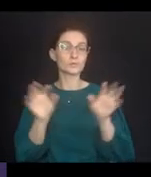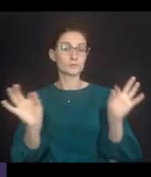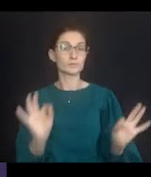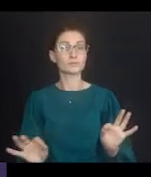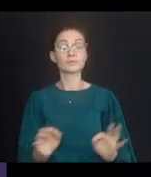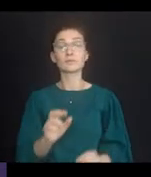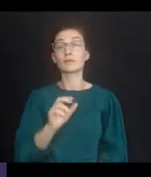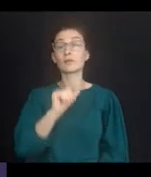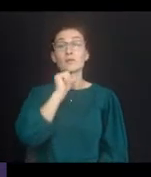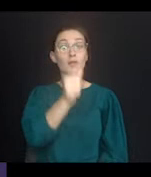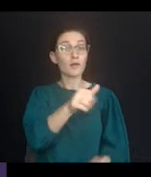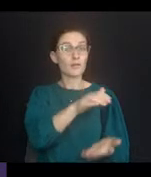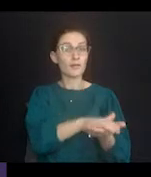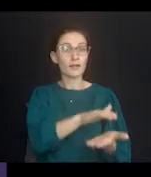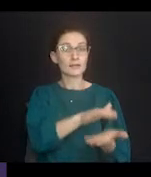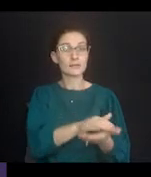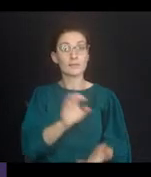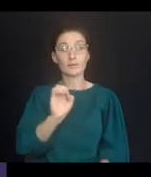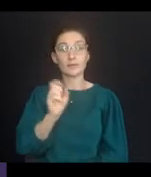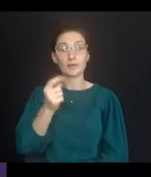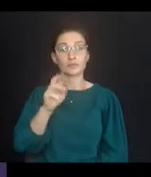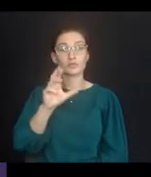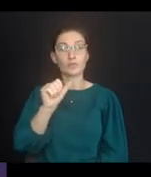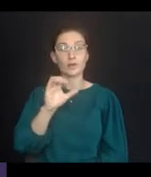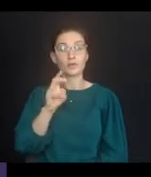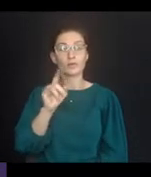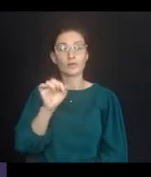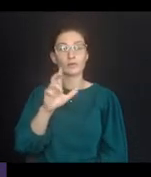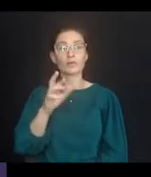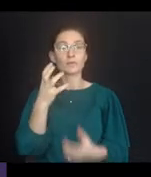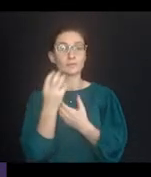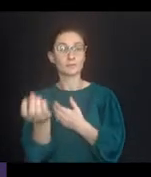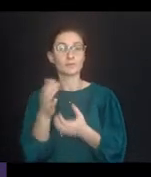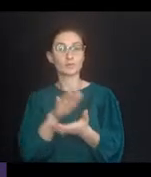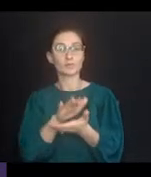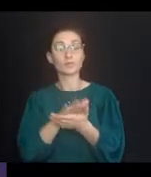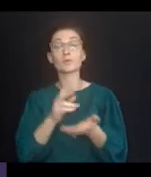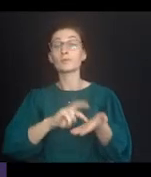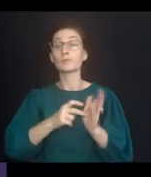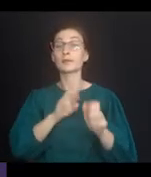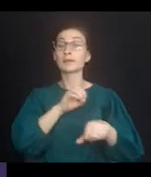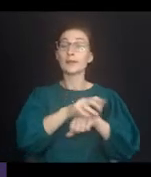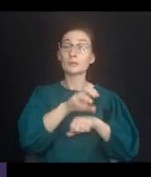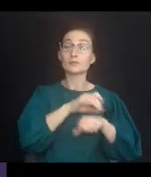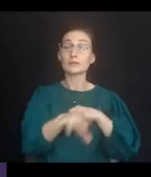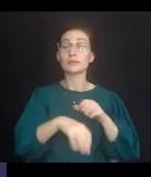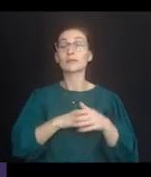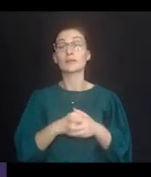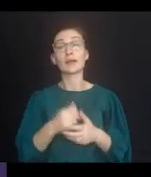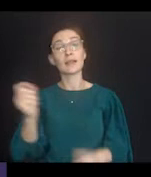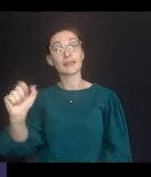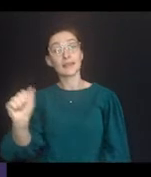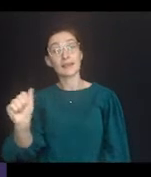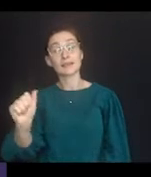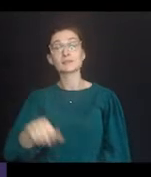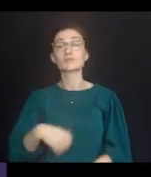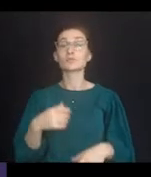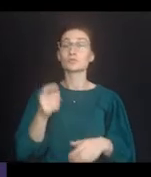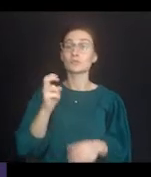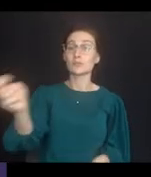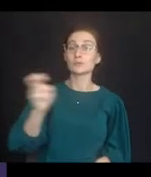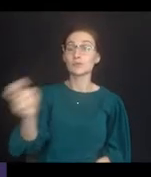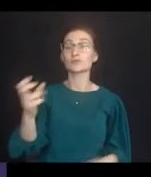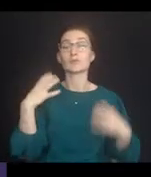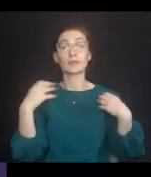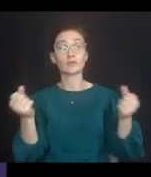non-academic and extracurricular activities to include counseling services, athletics, transportation, health